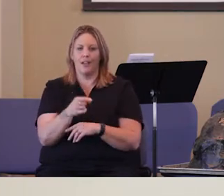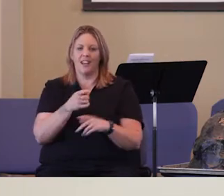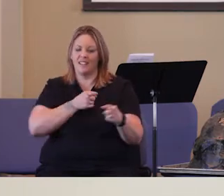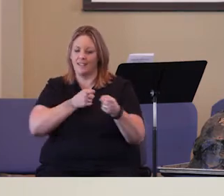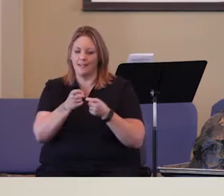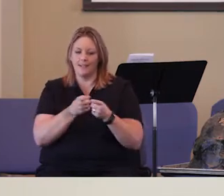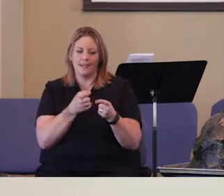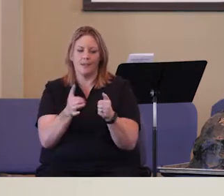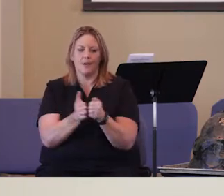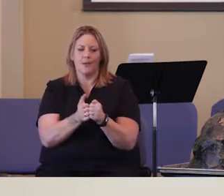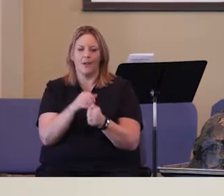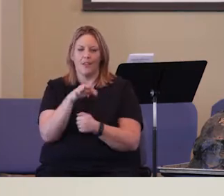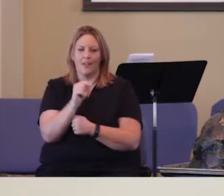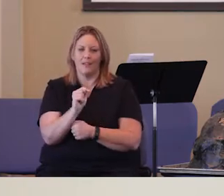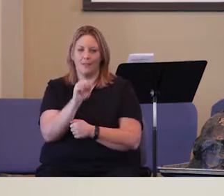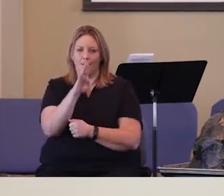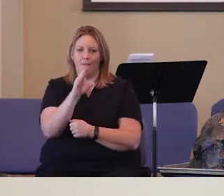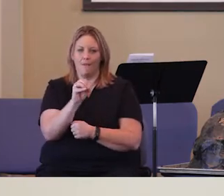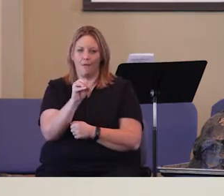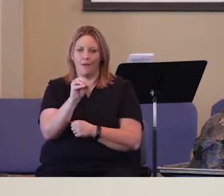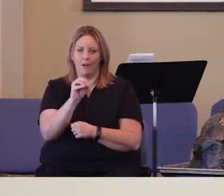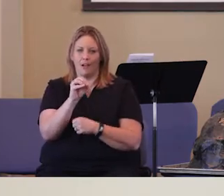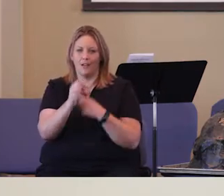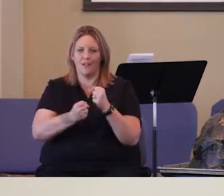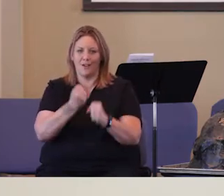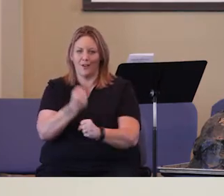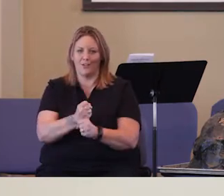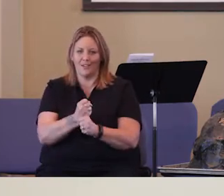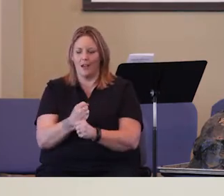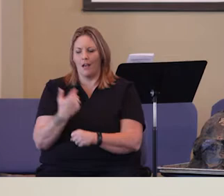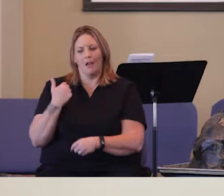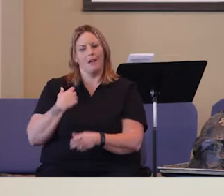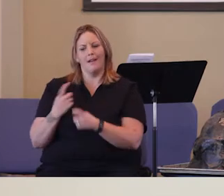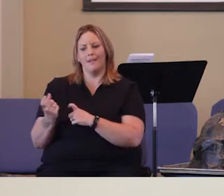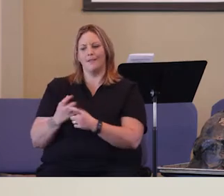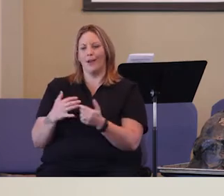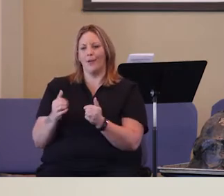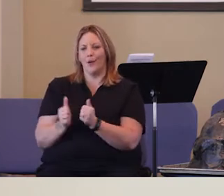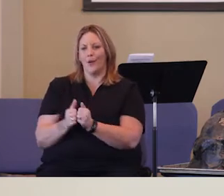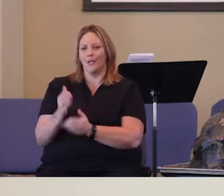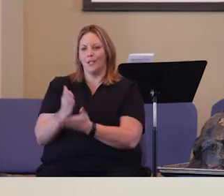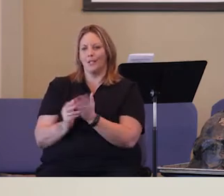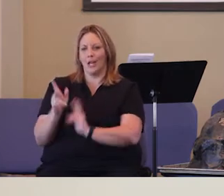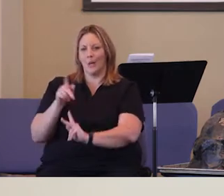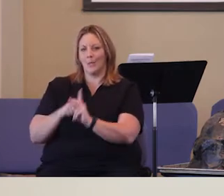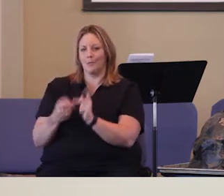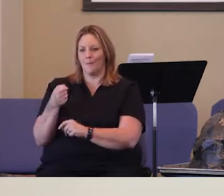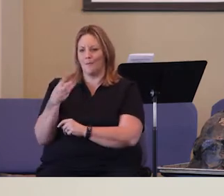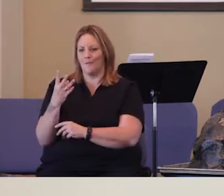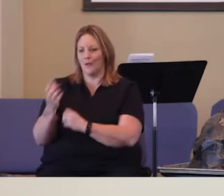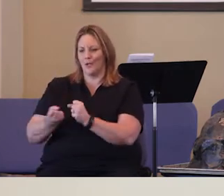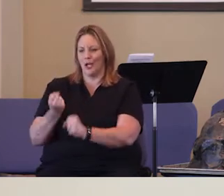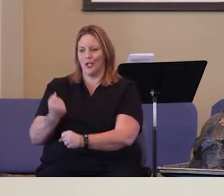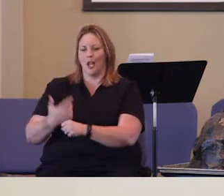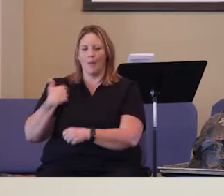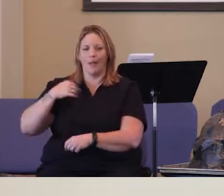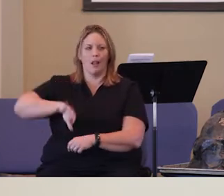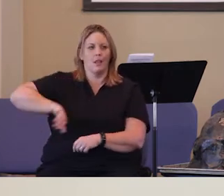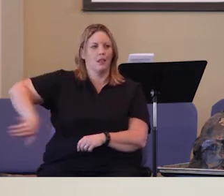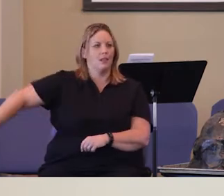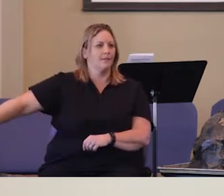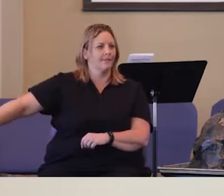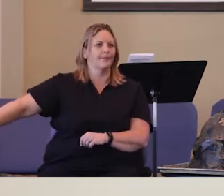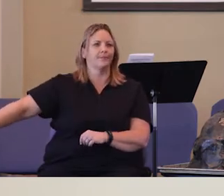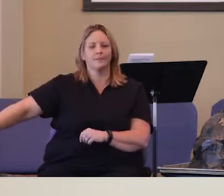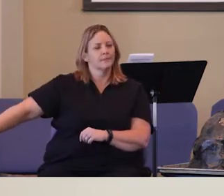And he had dealt with it for 40 years. And I don't know if, I've dealt with a few people for a few years and been like, man, I am through with these people. I'm